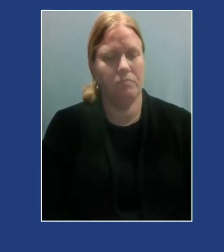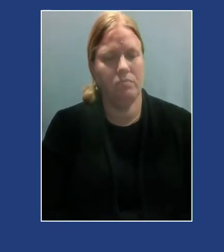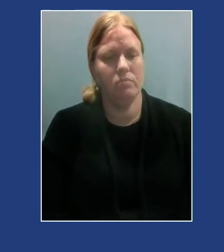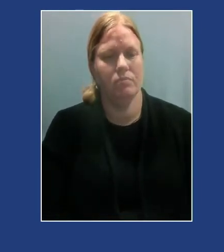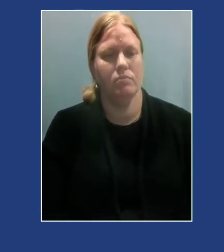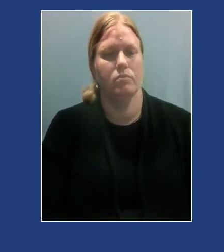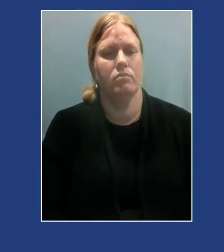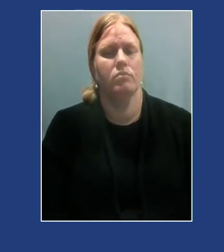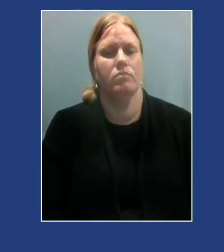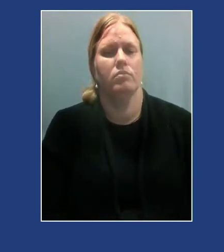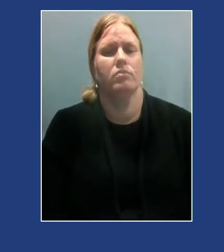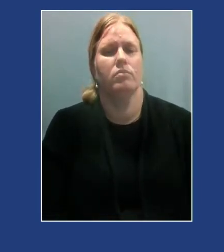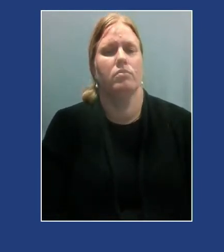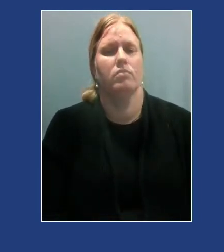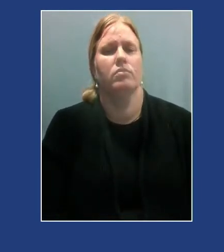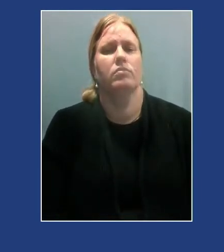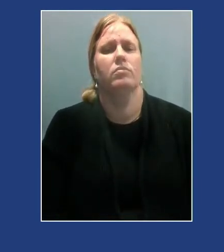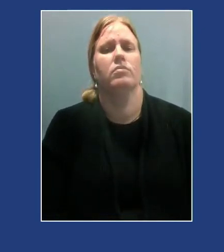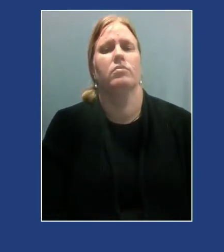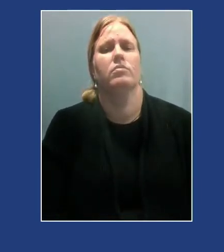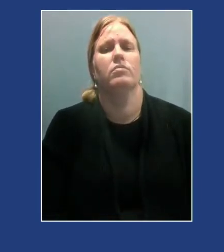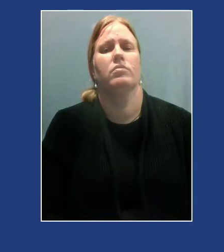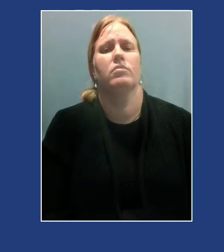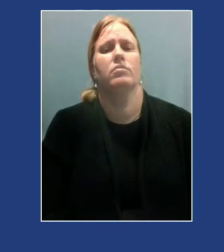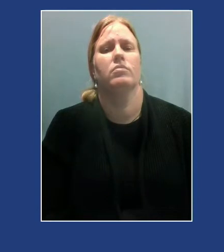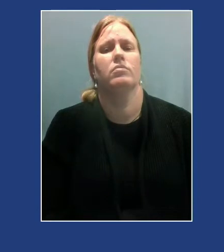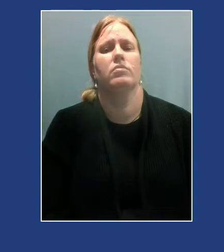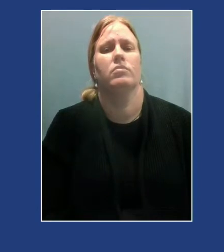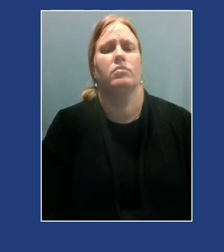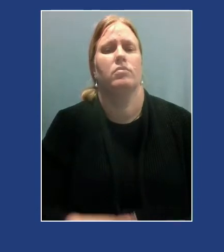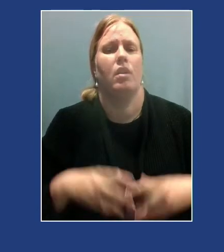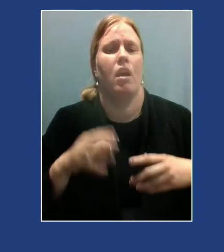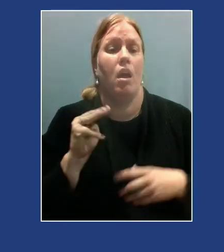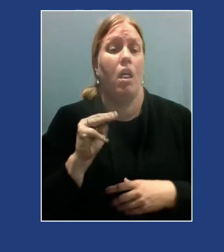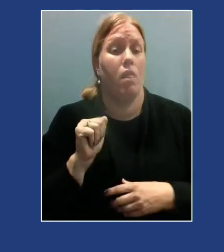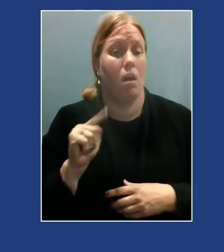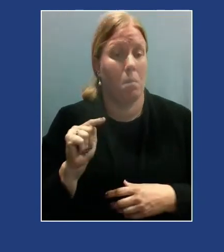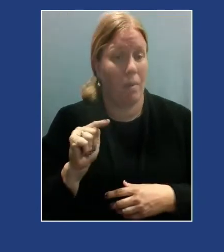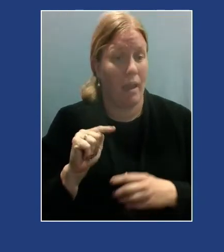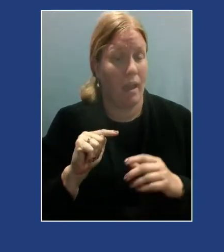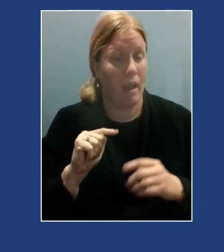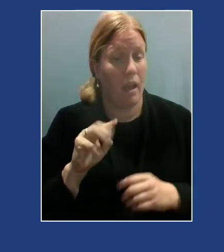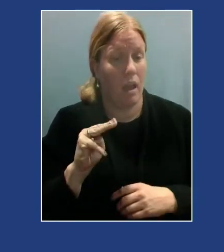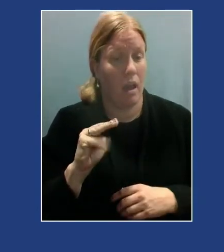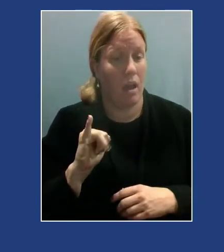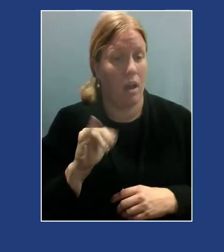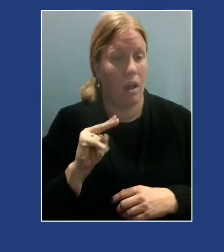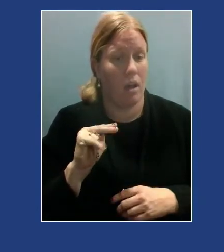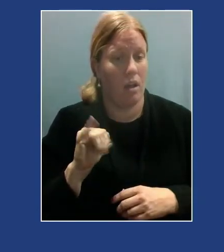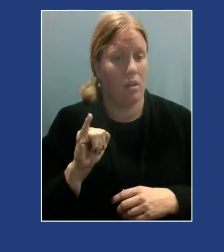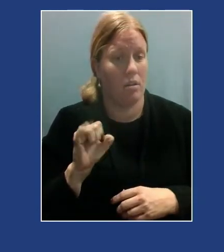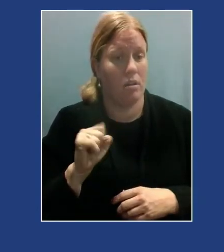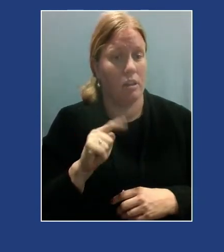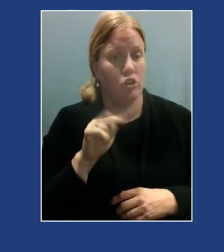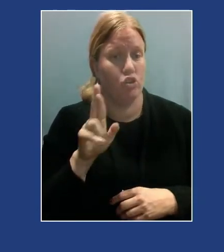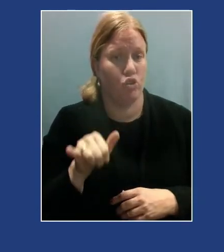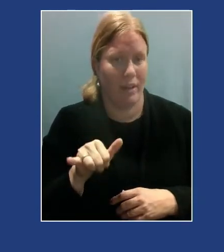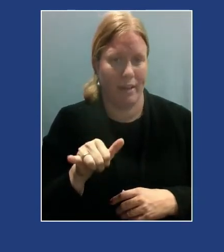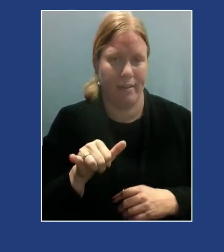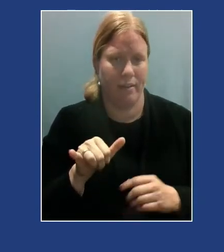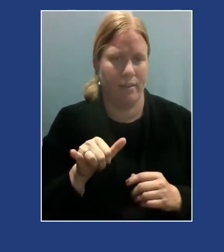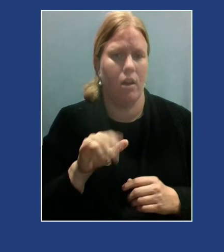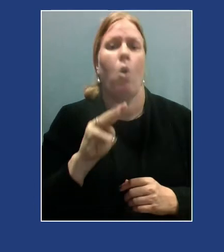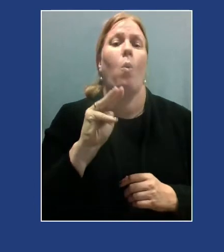So the NAP ministry is an organization I highly encourage you all to get to know. So you can find them on Instagram.